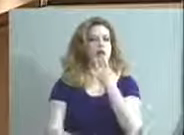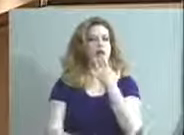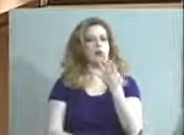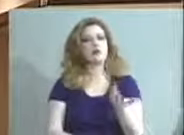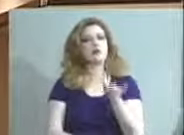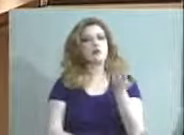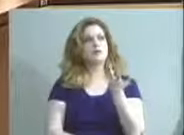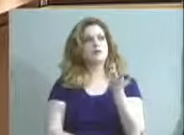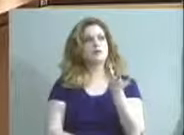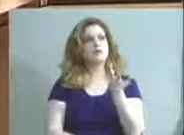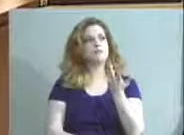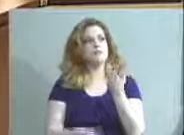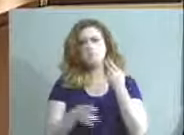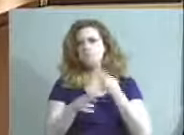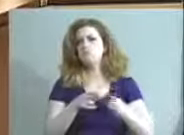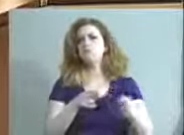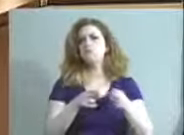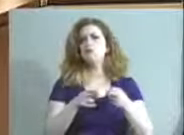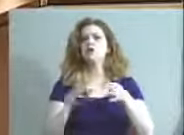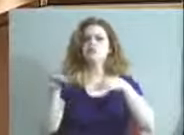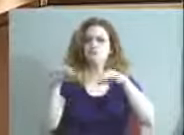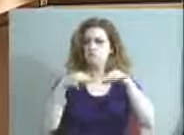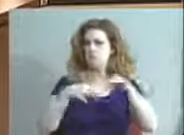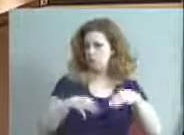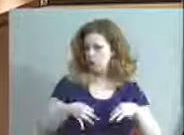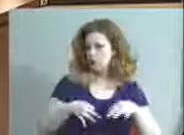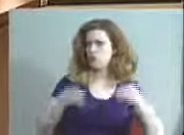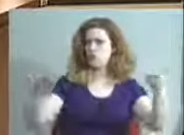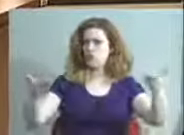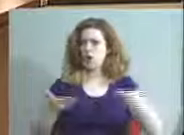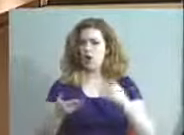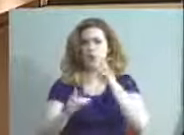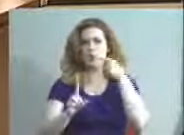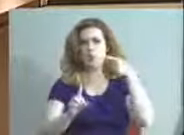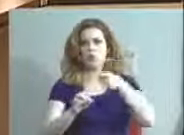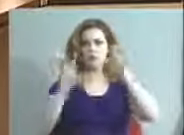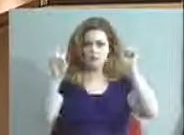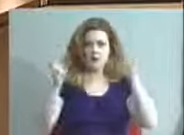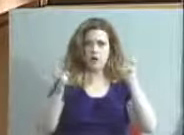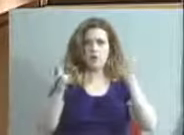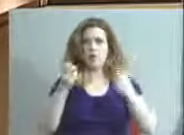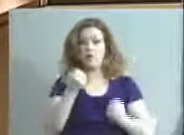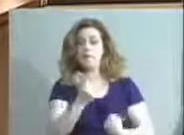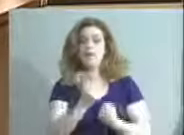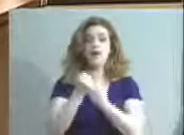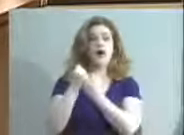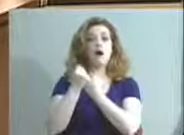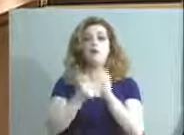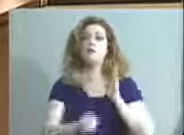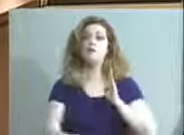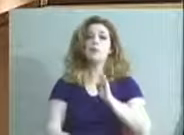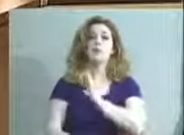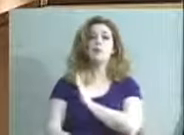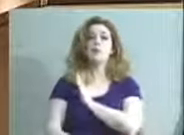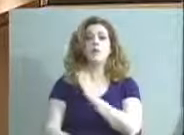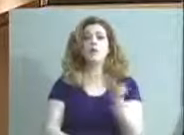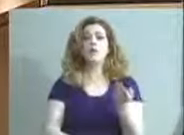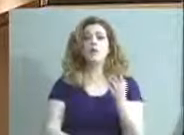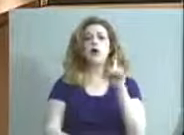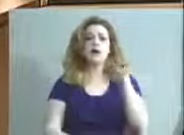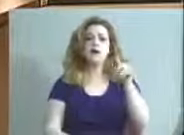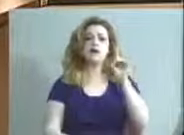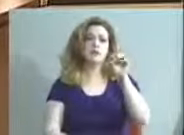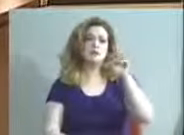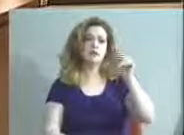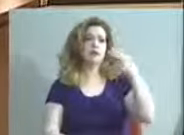really a brief introduction to a topic on behalf, I believe, of the board and ask that